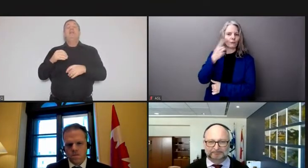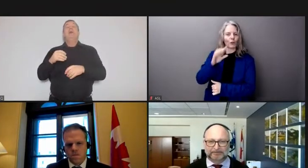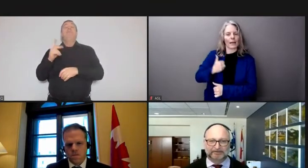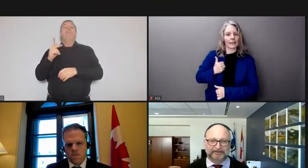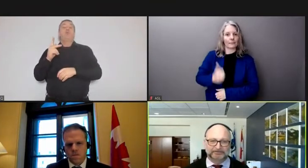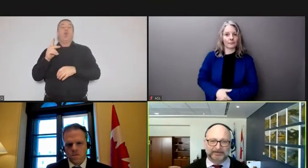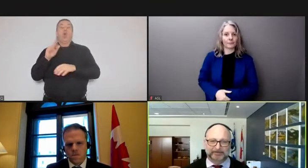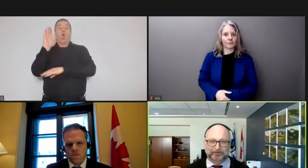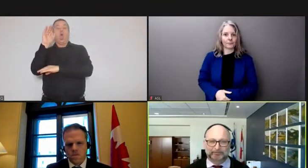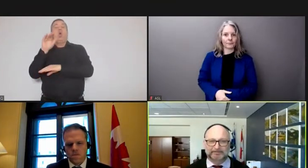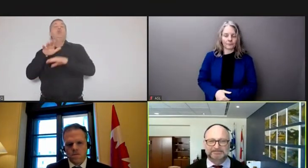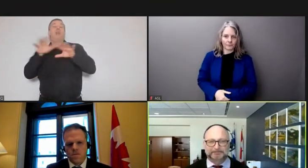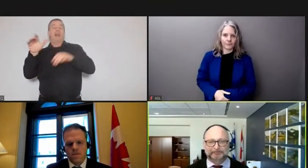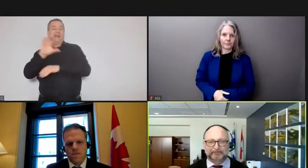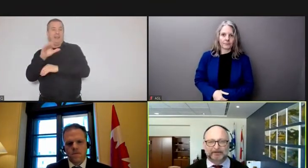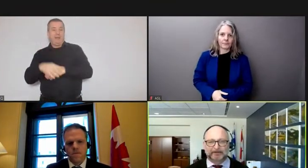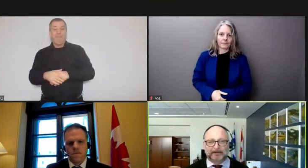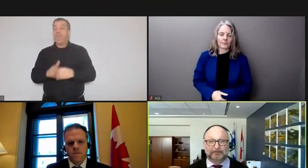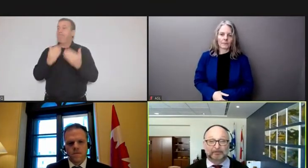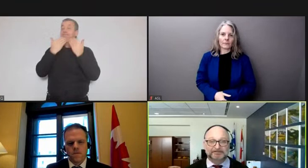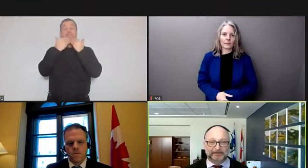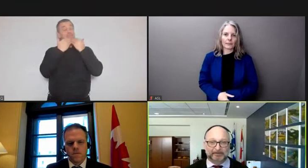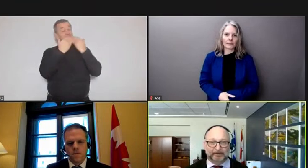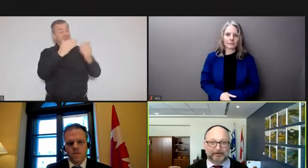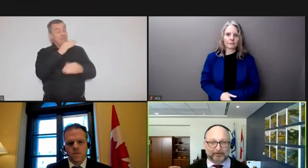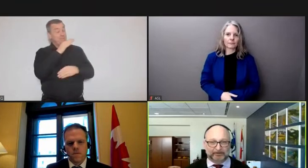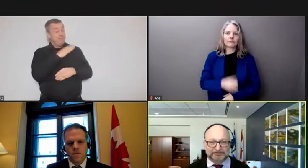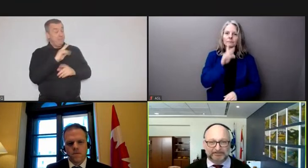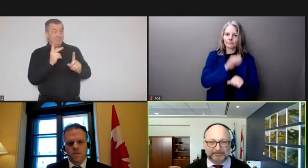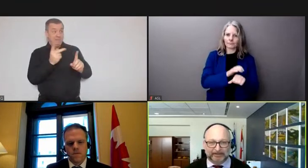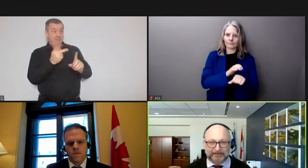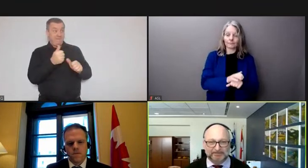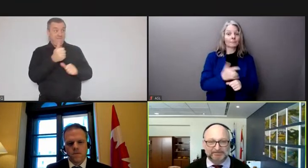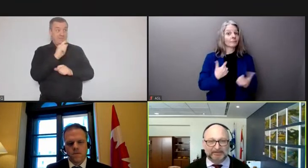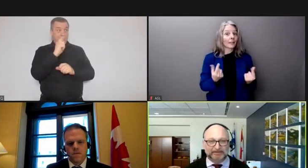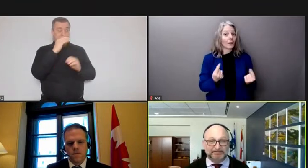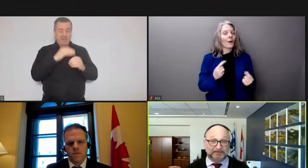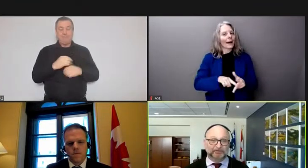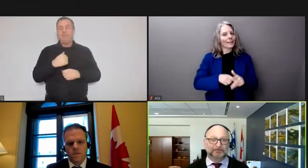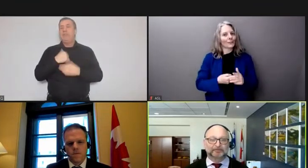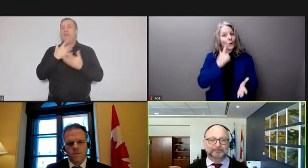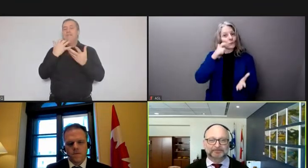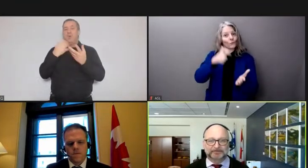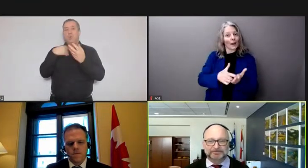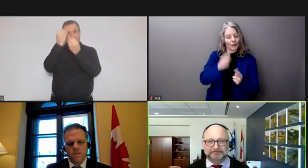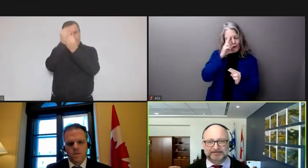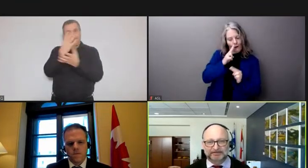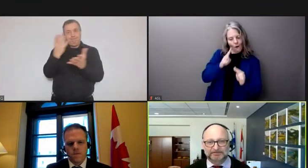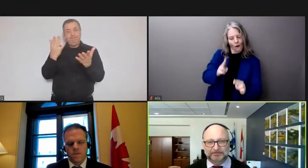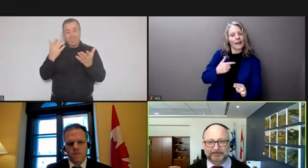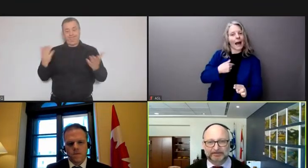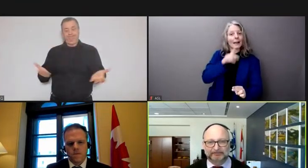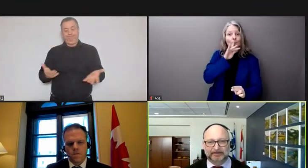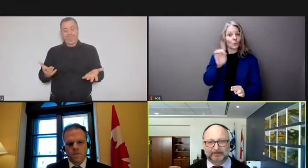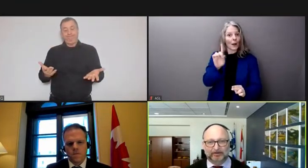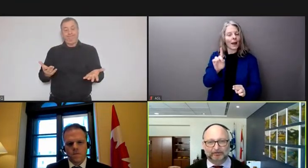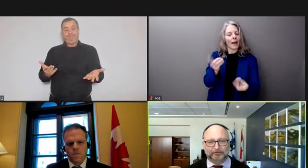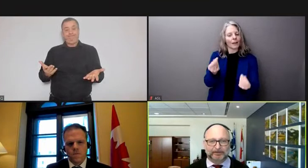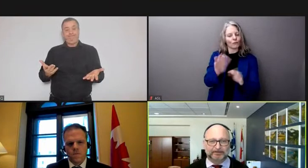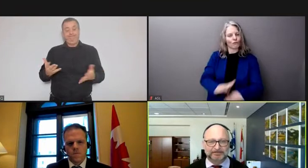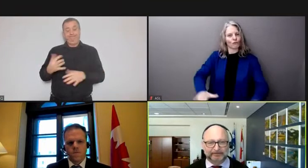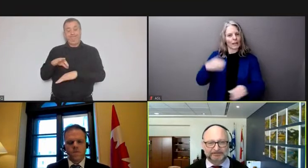thank you deputy prime minister i want to begin by acknowledging that i am speaking to you from the traditional territory of the algonquin